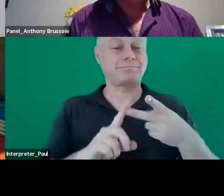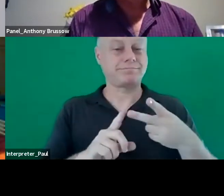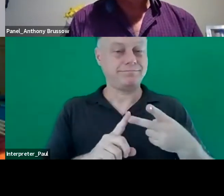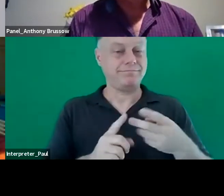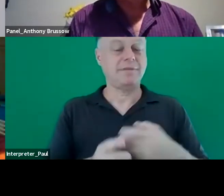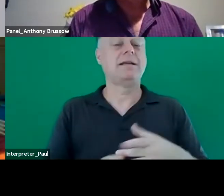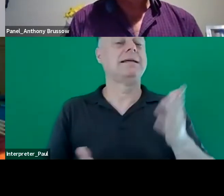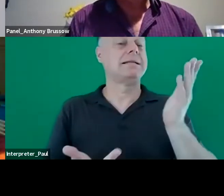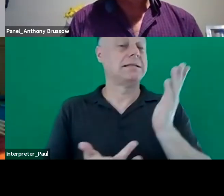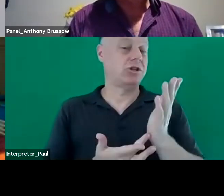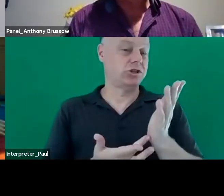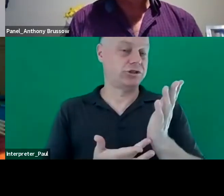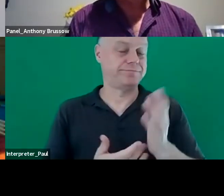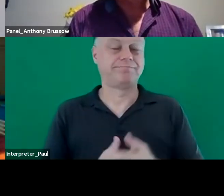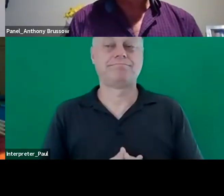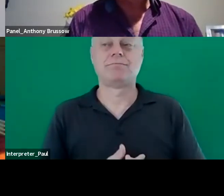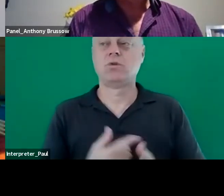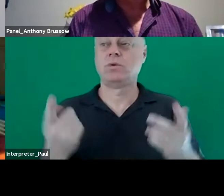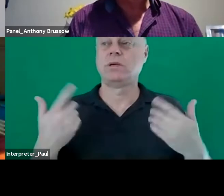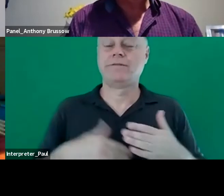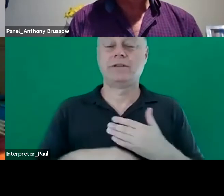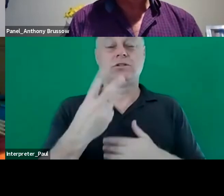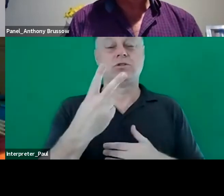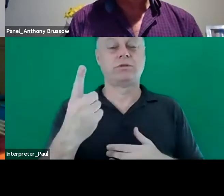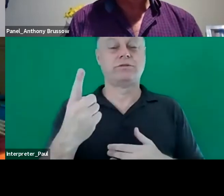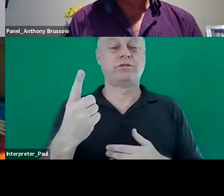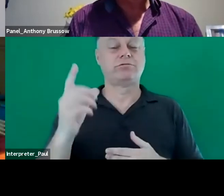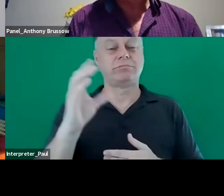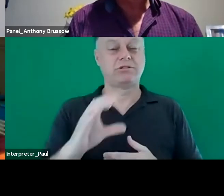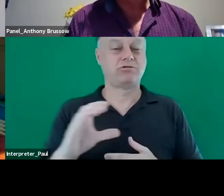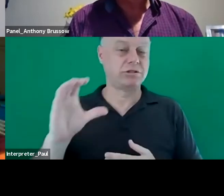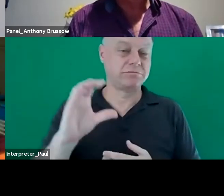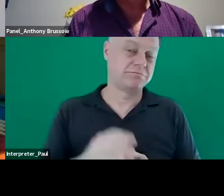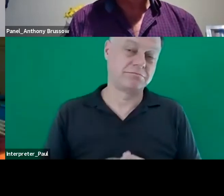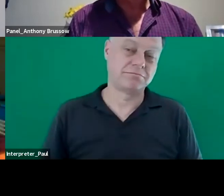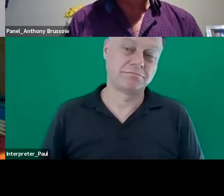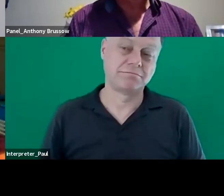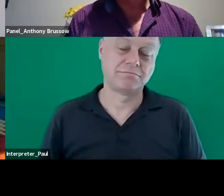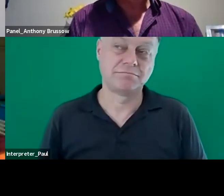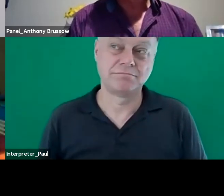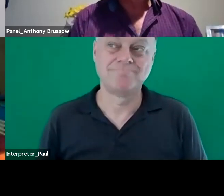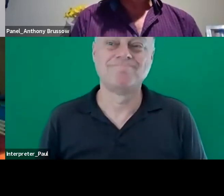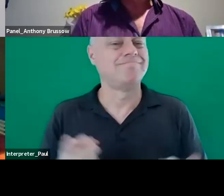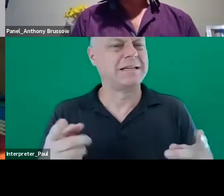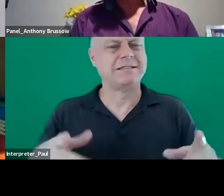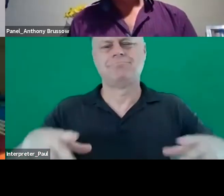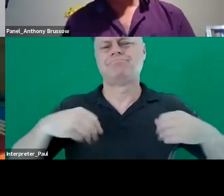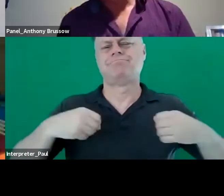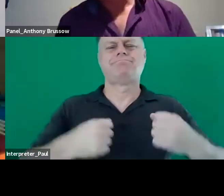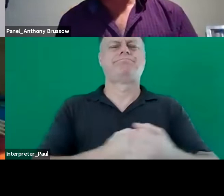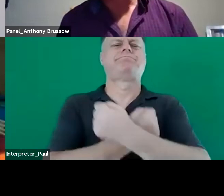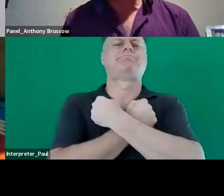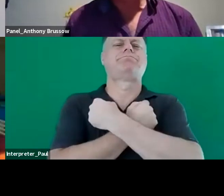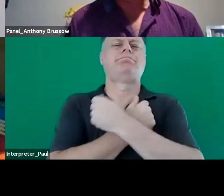that we live in the 21st century and that there's um we got to just embrace technology whether it's